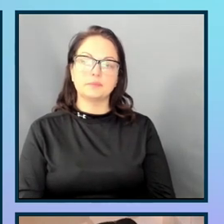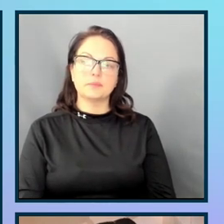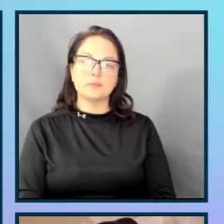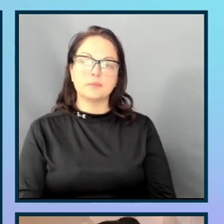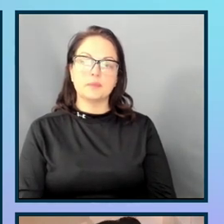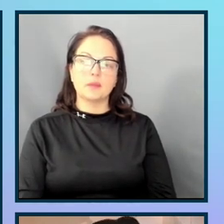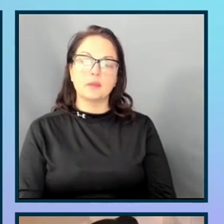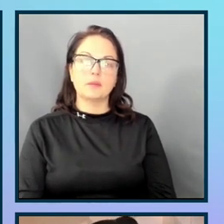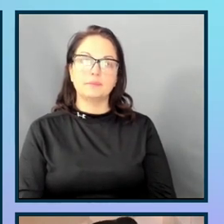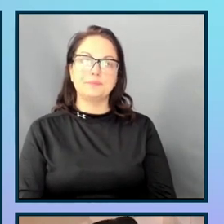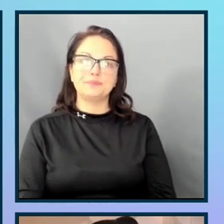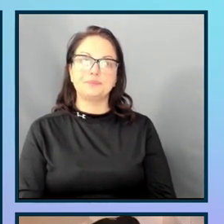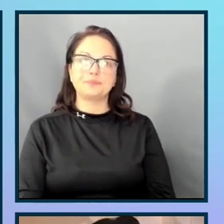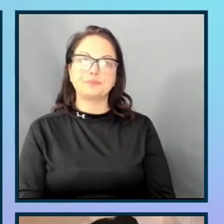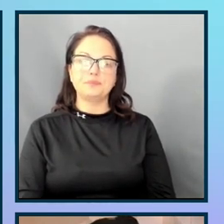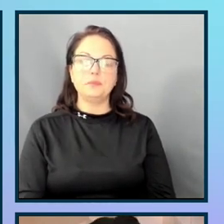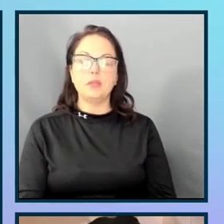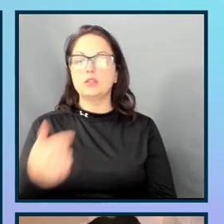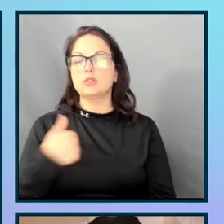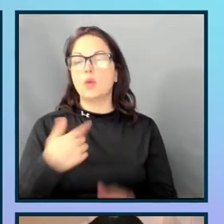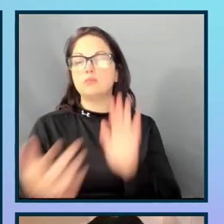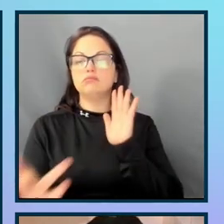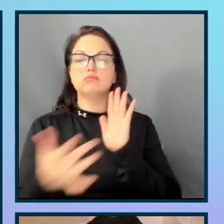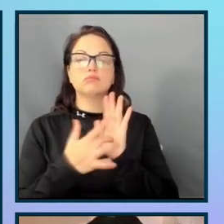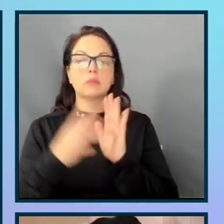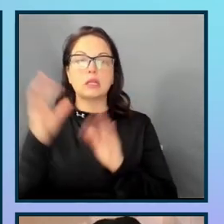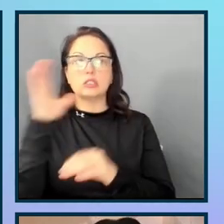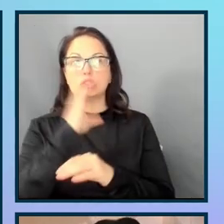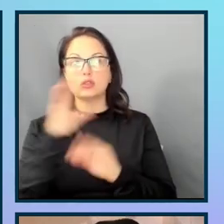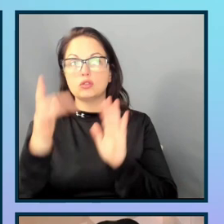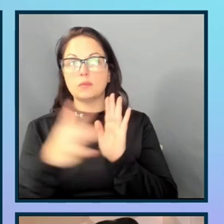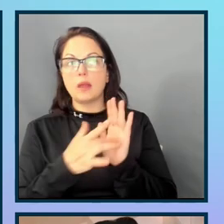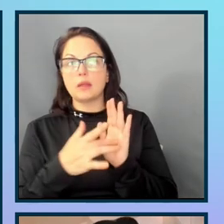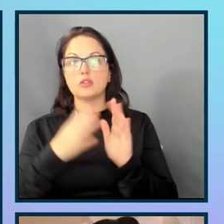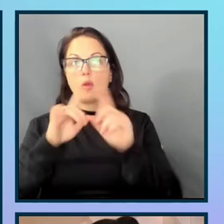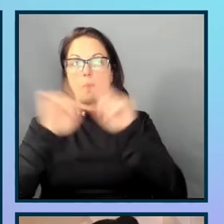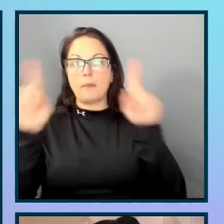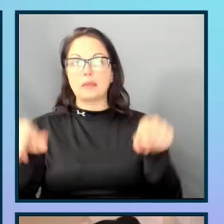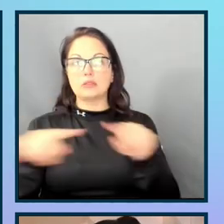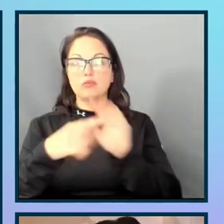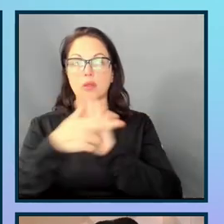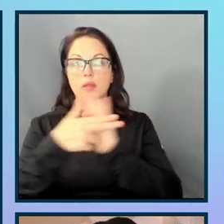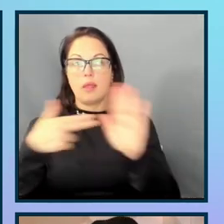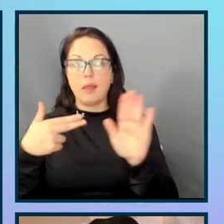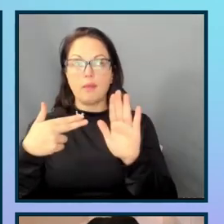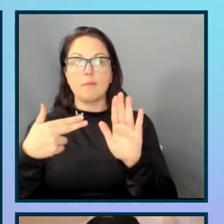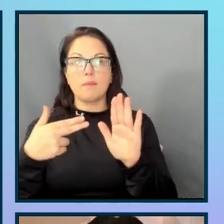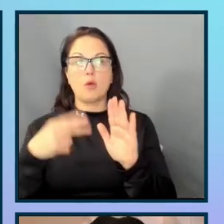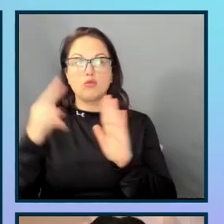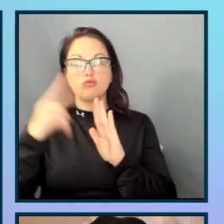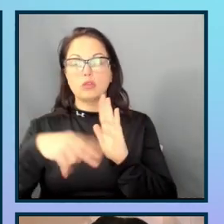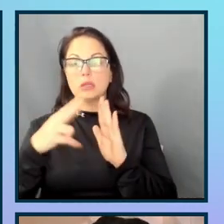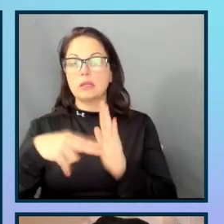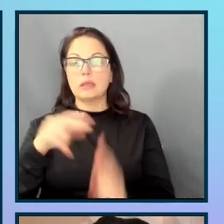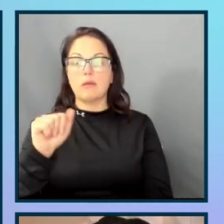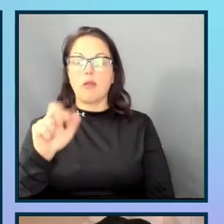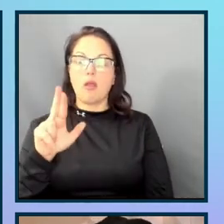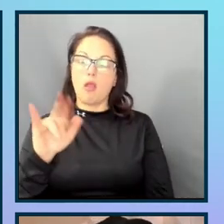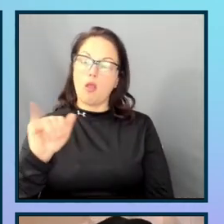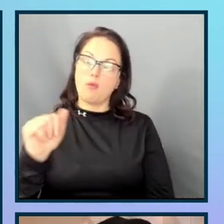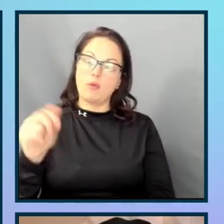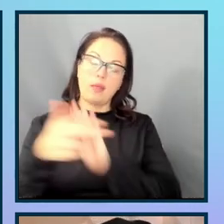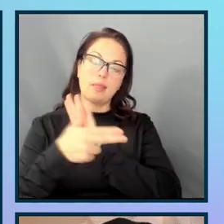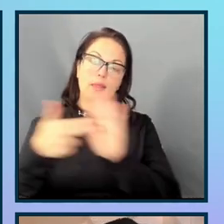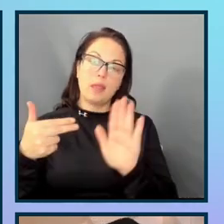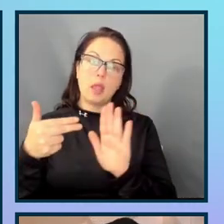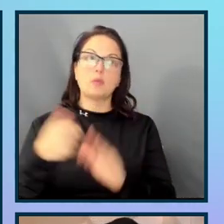paired with my header. So, what my screen reader is reading out loud is ARIA labels. So, that's just one big call out. Voice